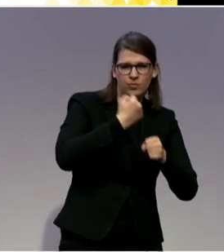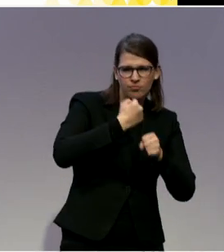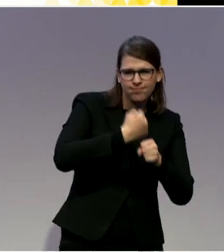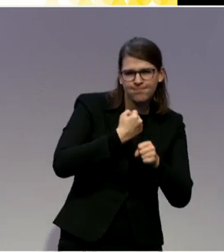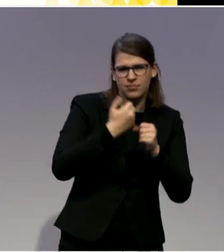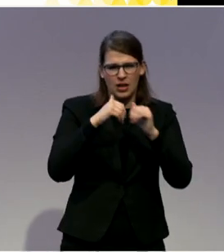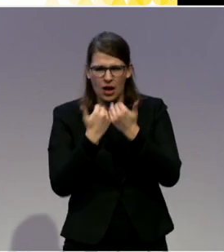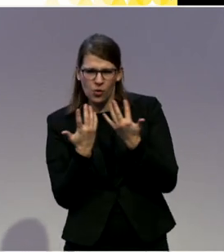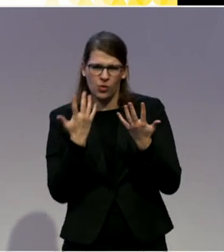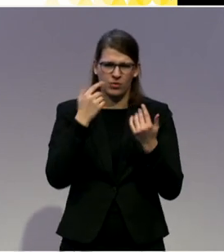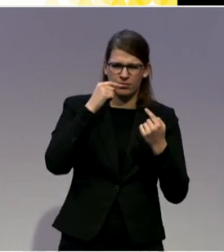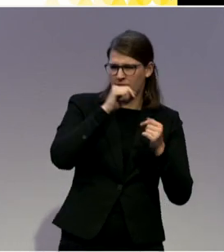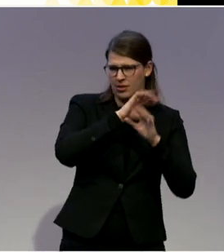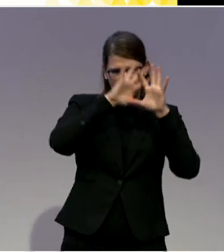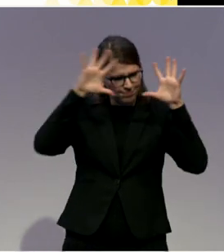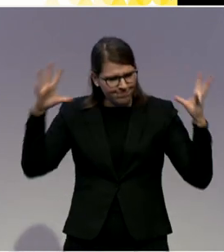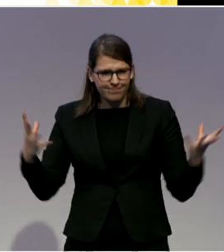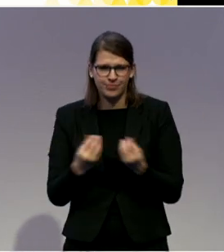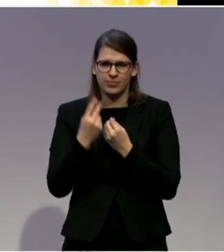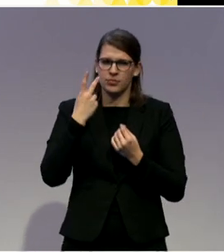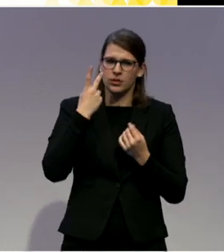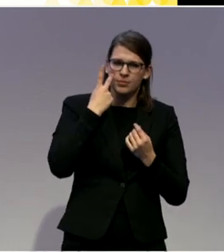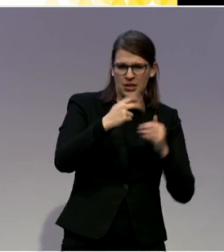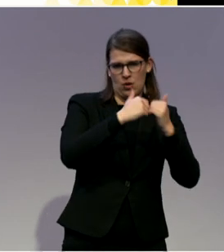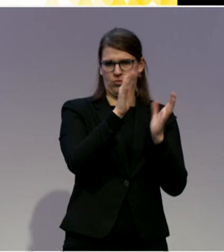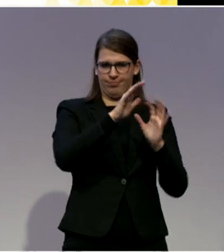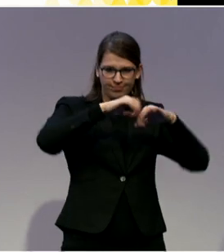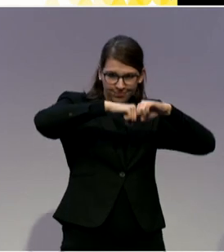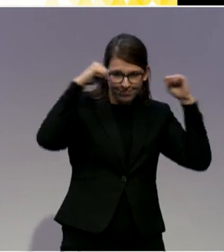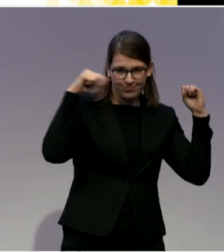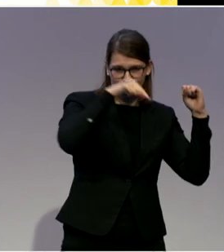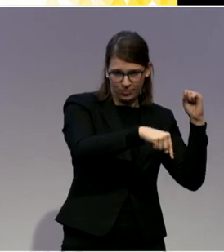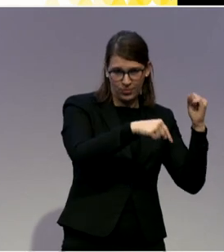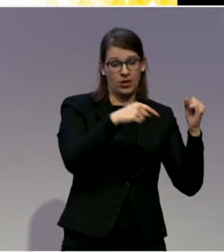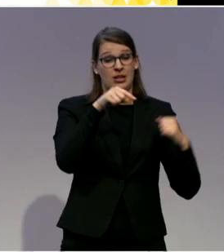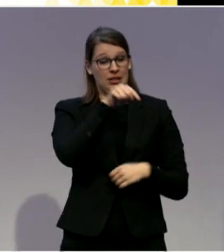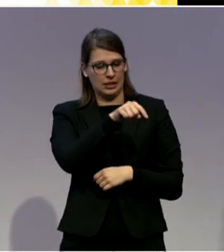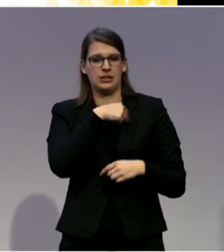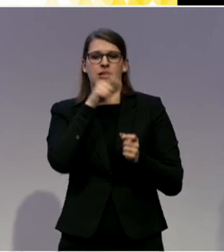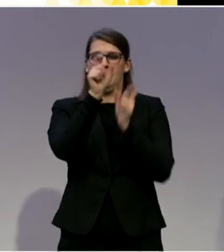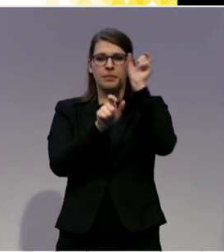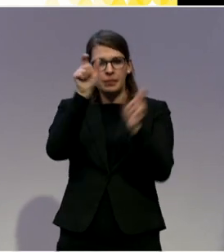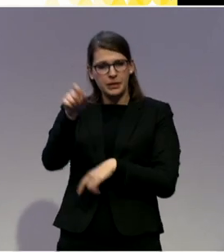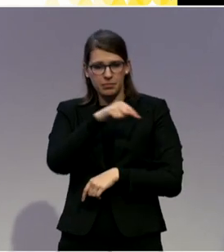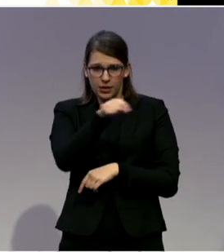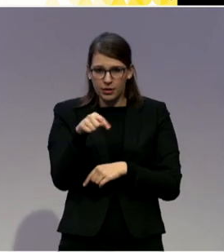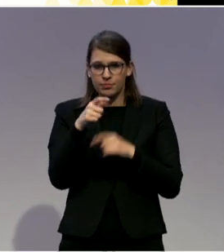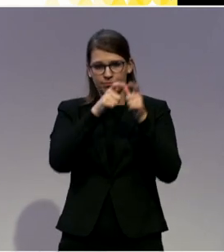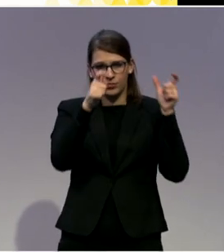as possible. So we spoke to people that were involved professionally in the de-institutionalization